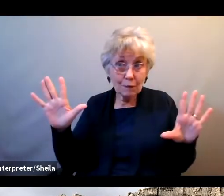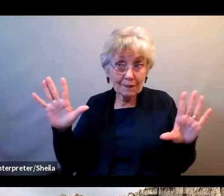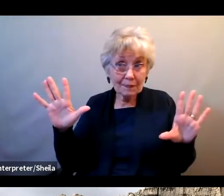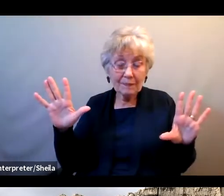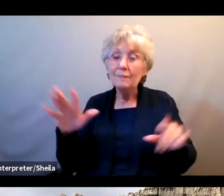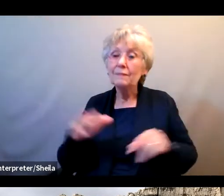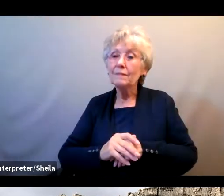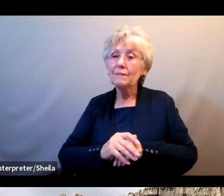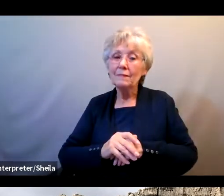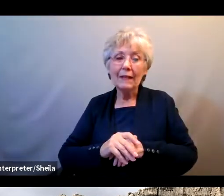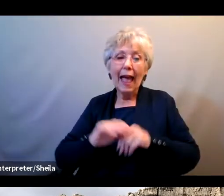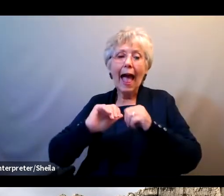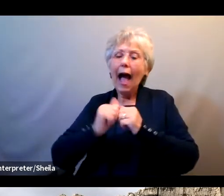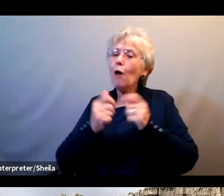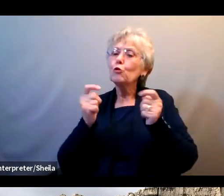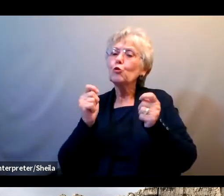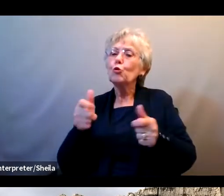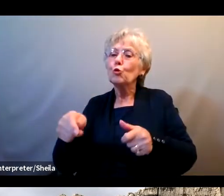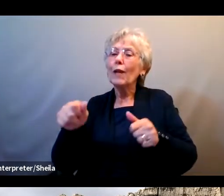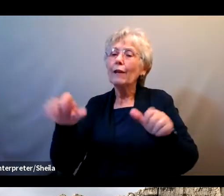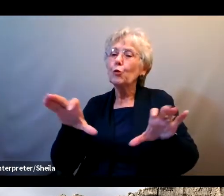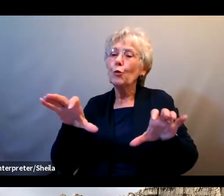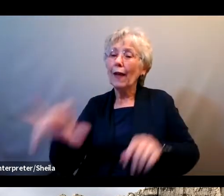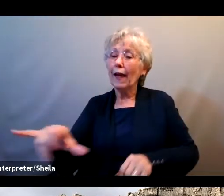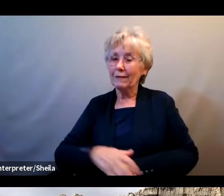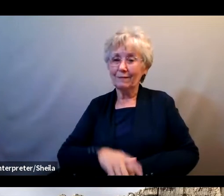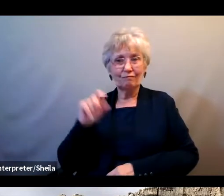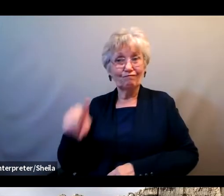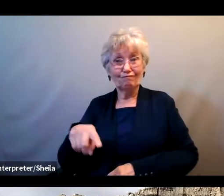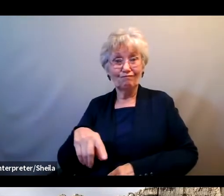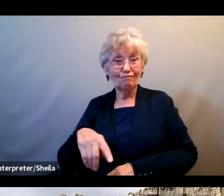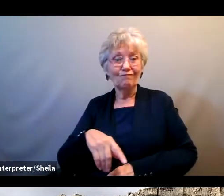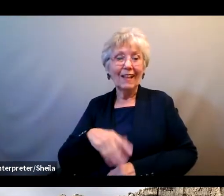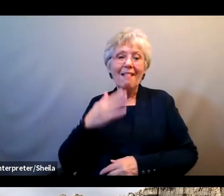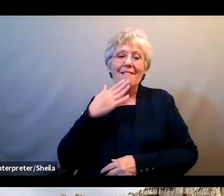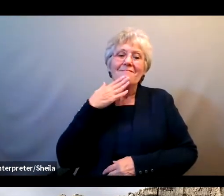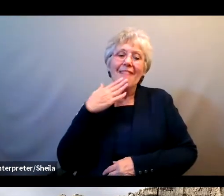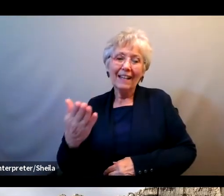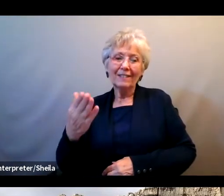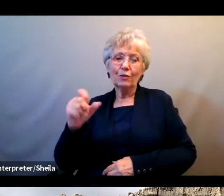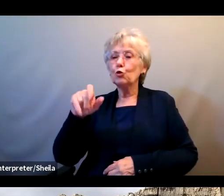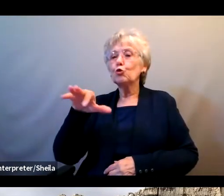How soon can this be done now? Thanks, Stuart James.